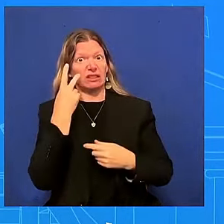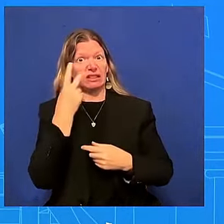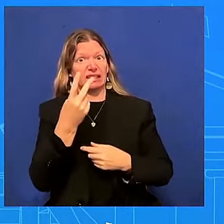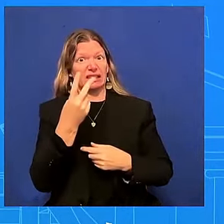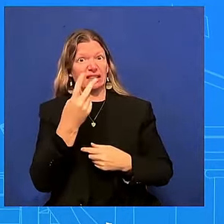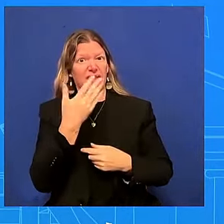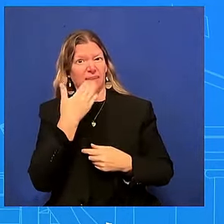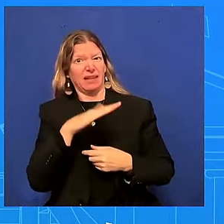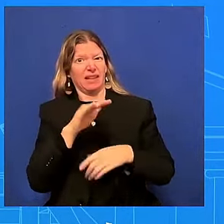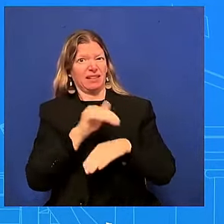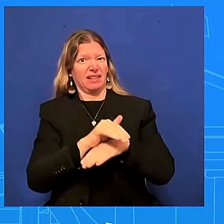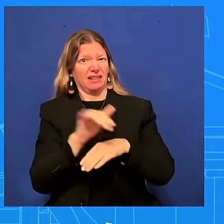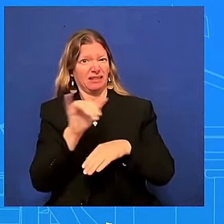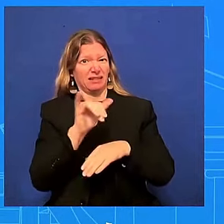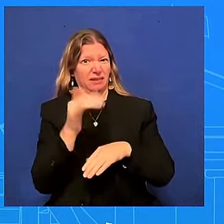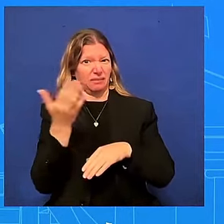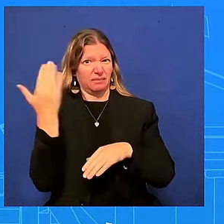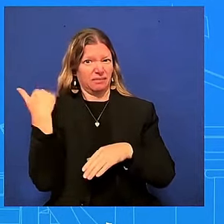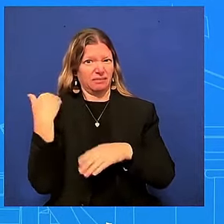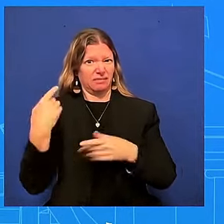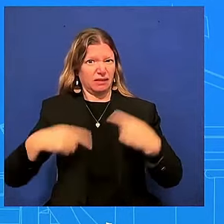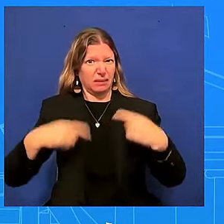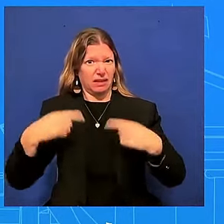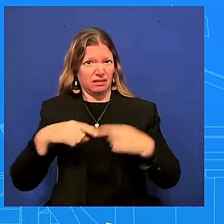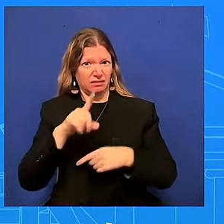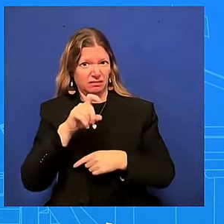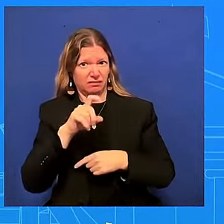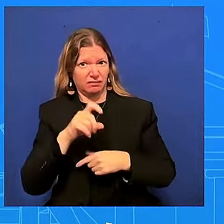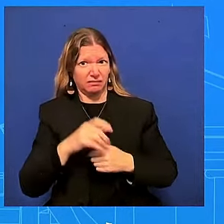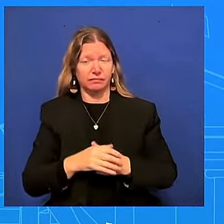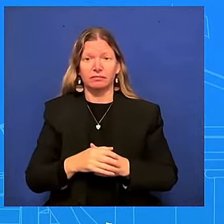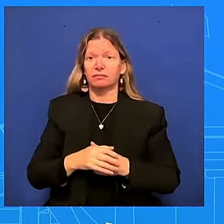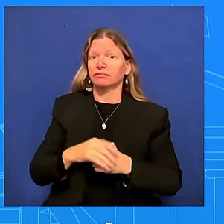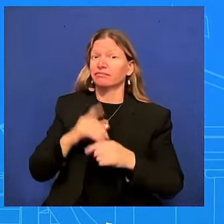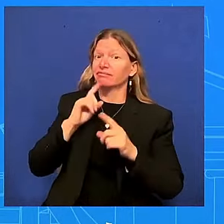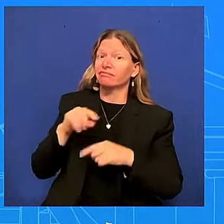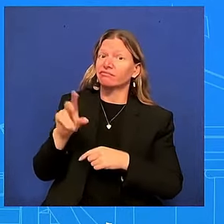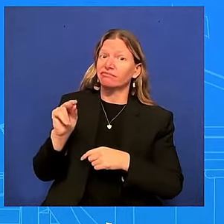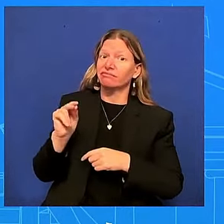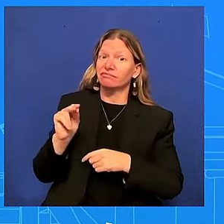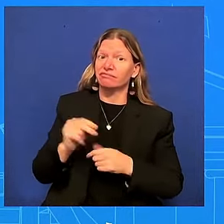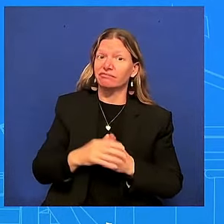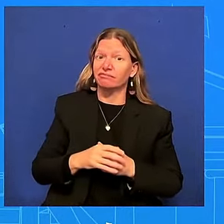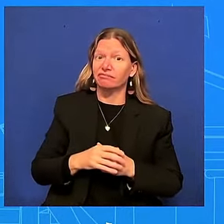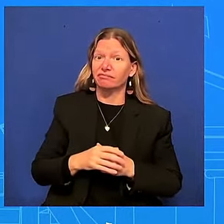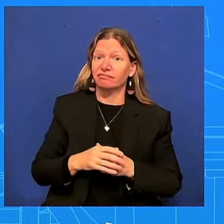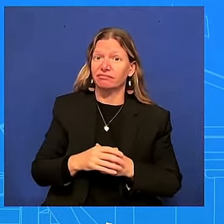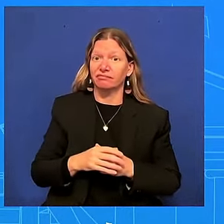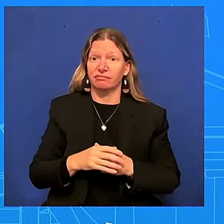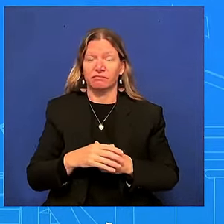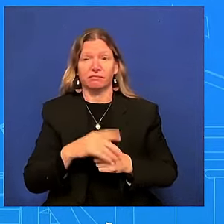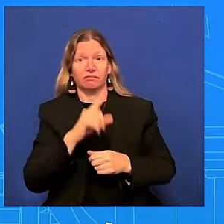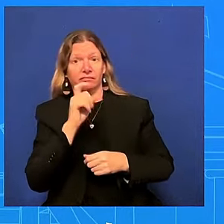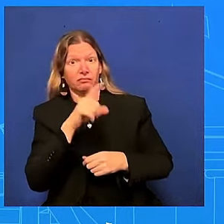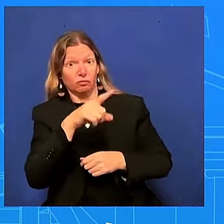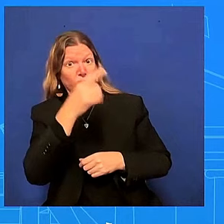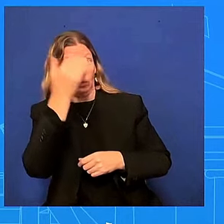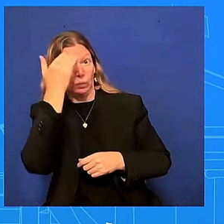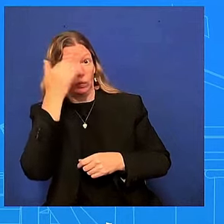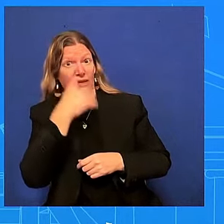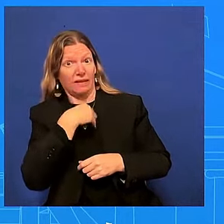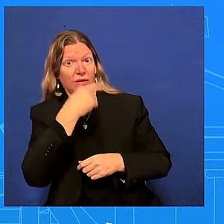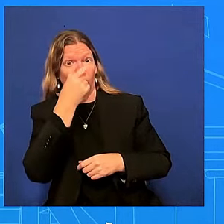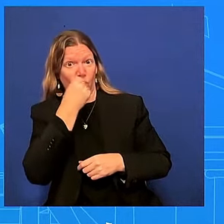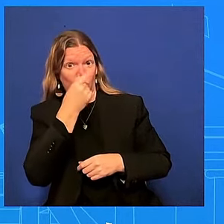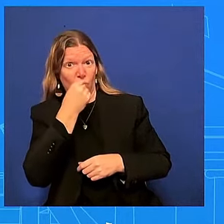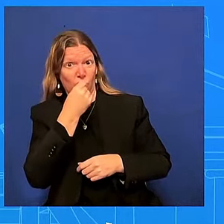so were you surprised by what you saw in the debate i mean look uh i know that he had a cold many of you were reaching out to us to my team